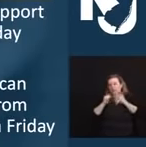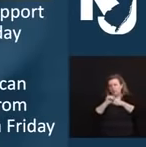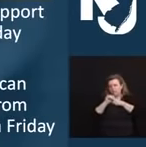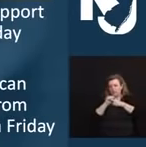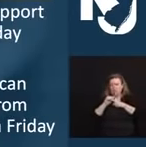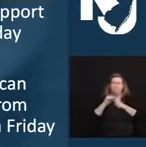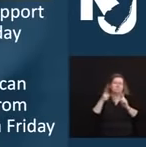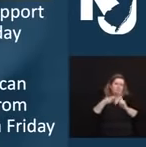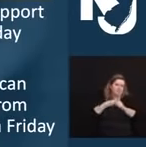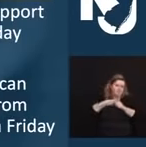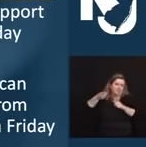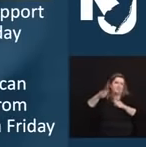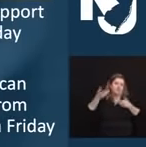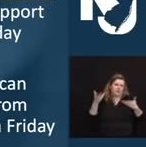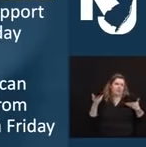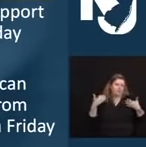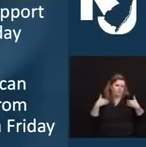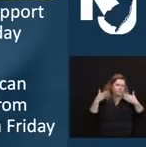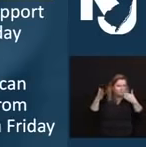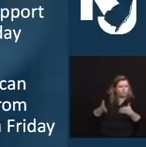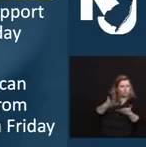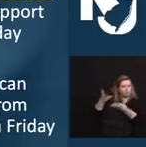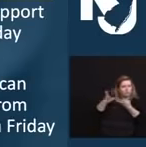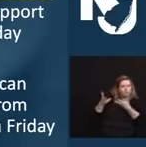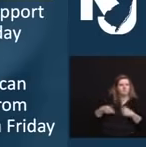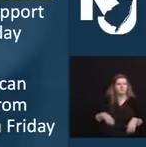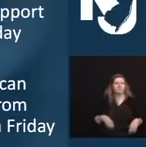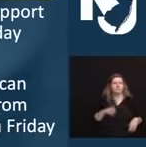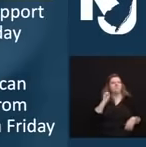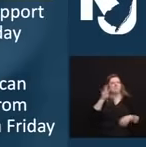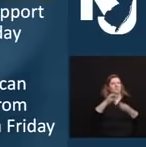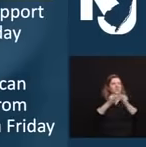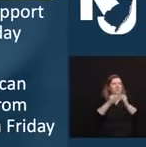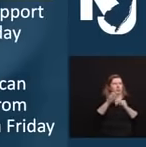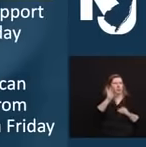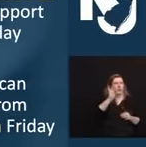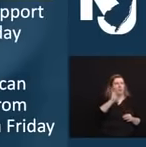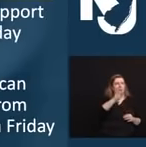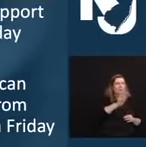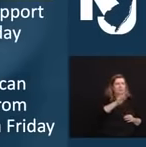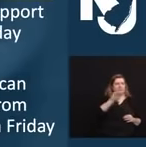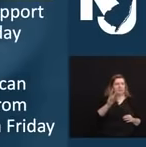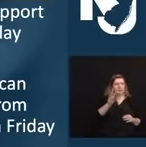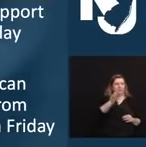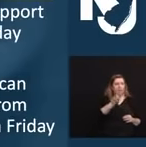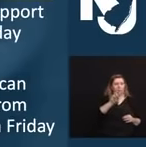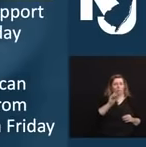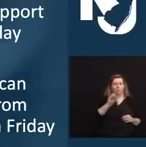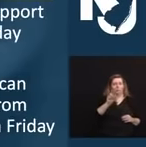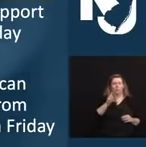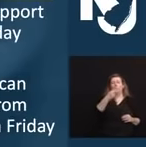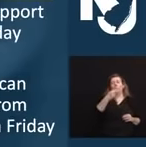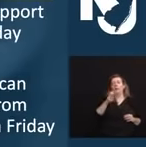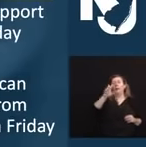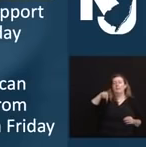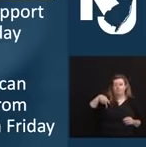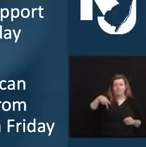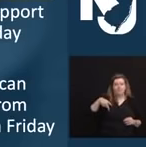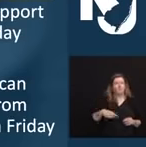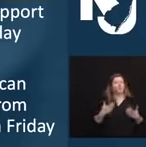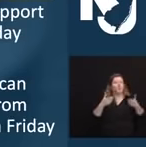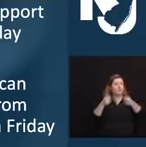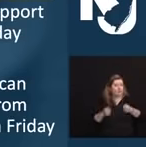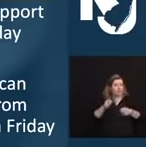number is 866-202-HELP or text NJHOPE to 51684. And lastly,